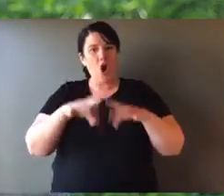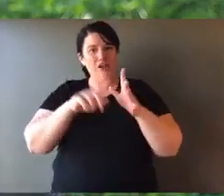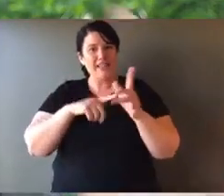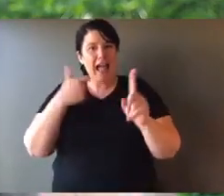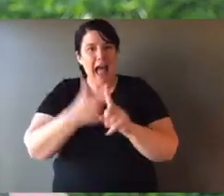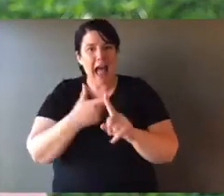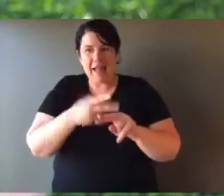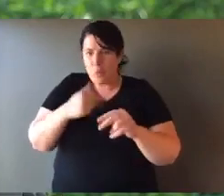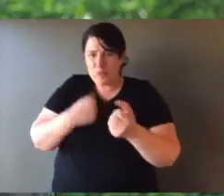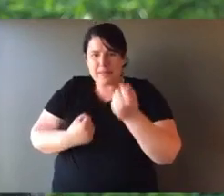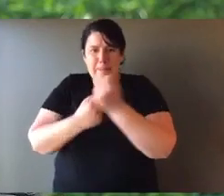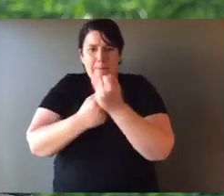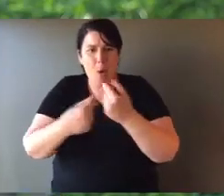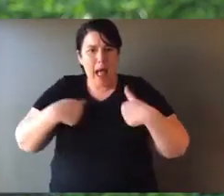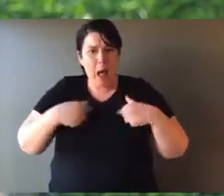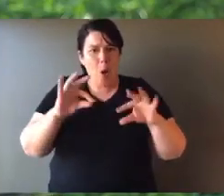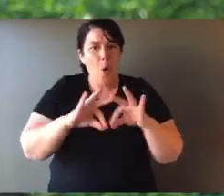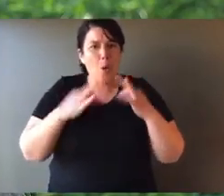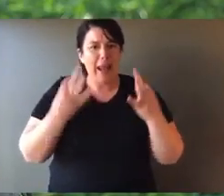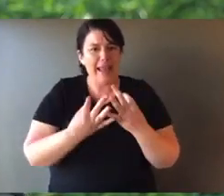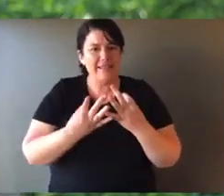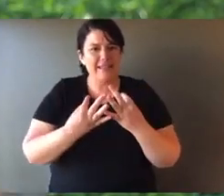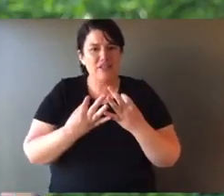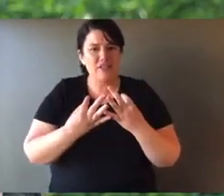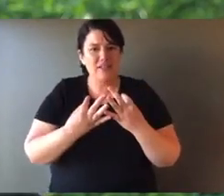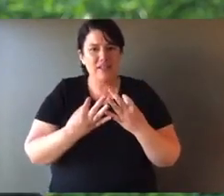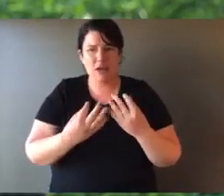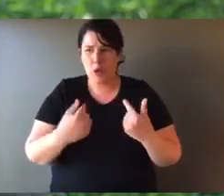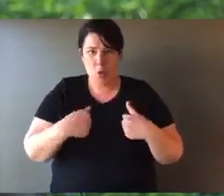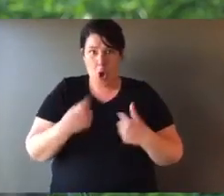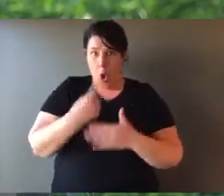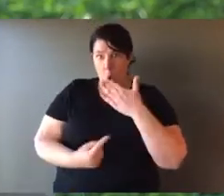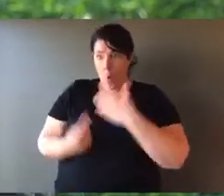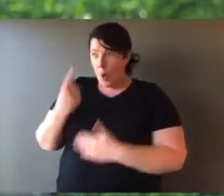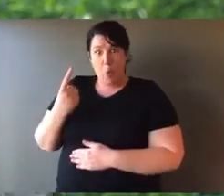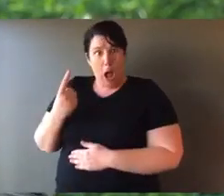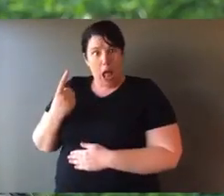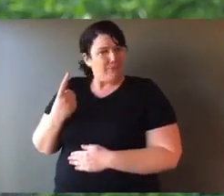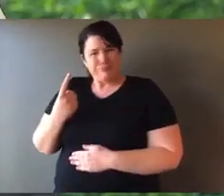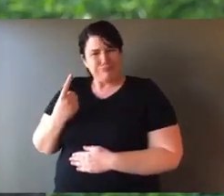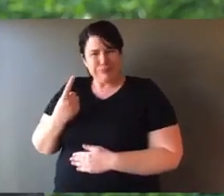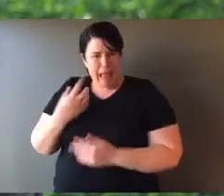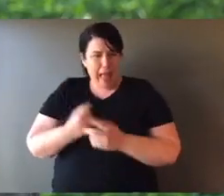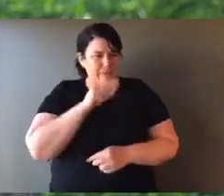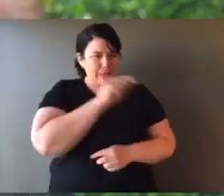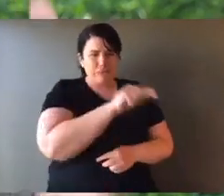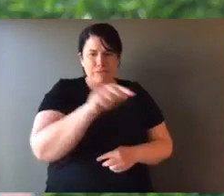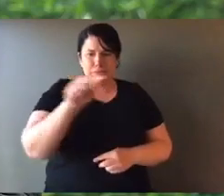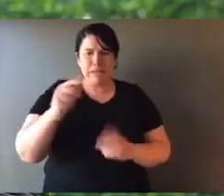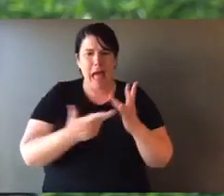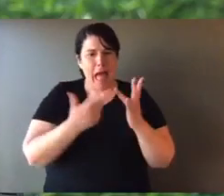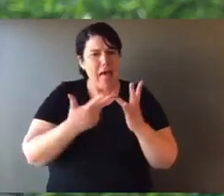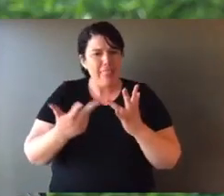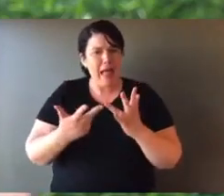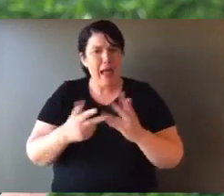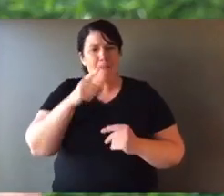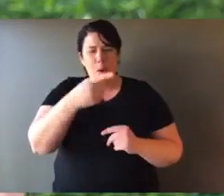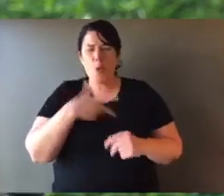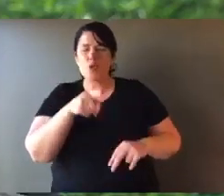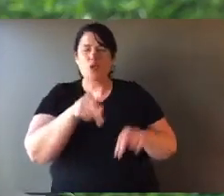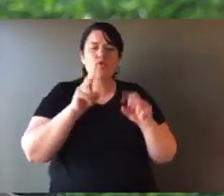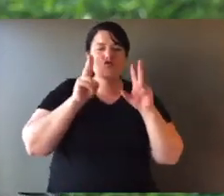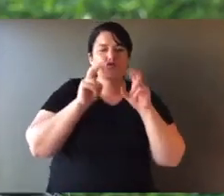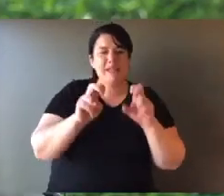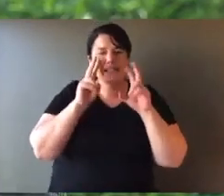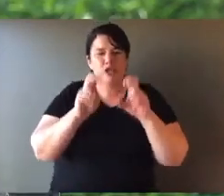very proud of Aussie Arc. If you want to help support organizations like ours. But what I'd ask is, we're not the only conservation organization,